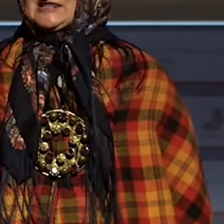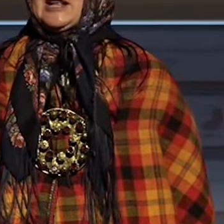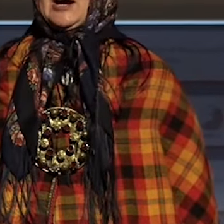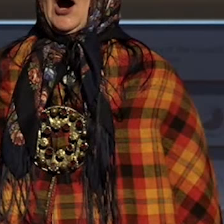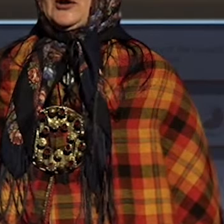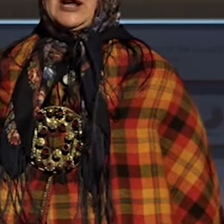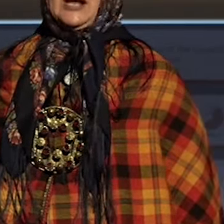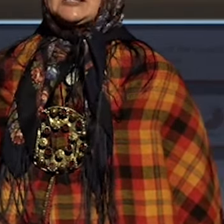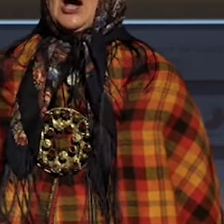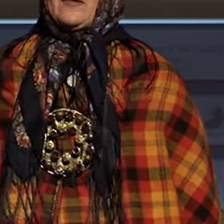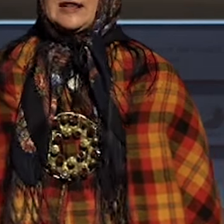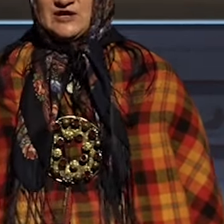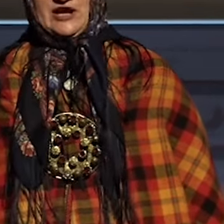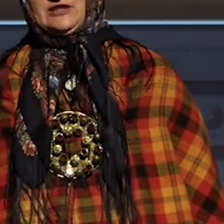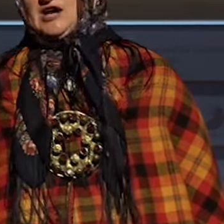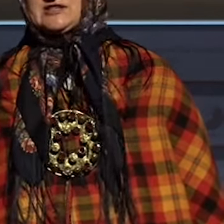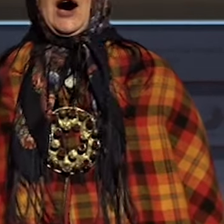Three and two.